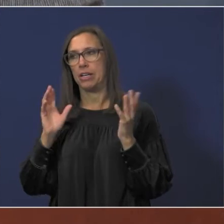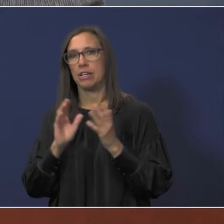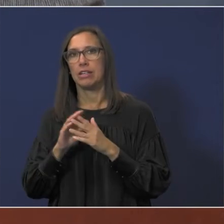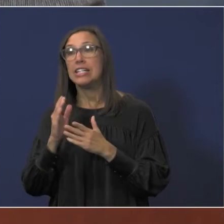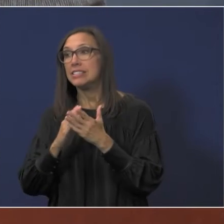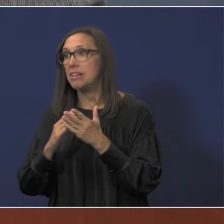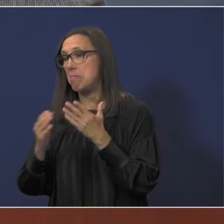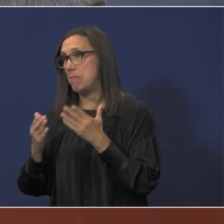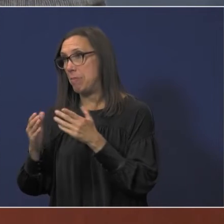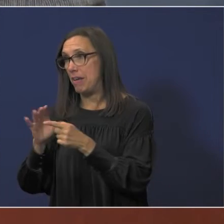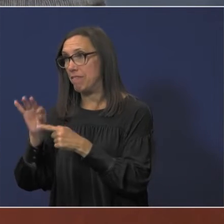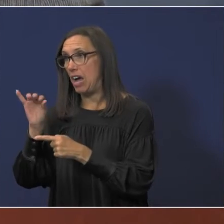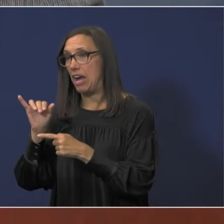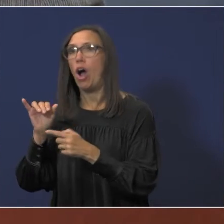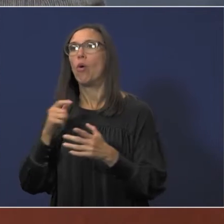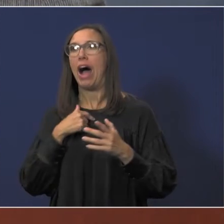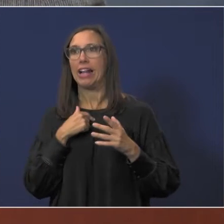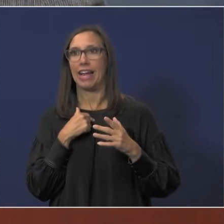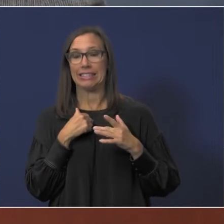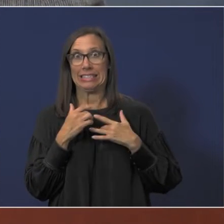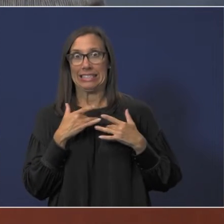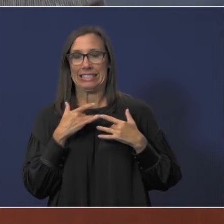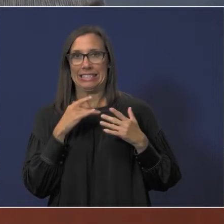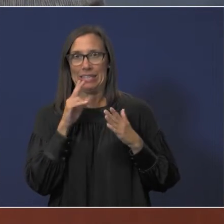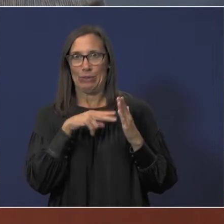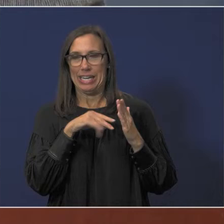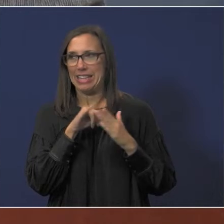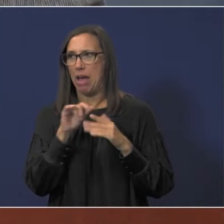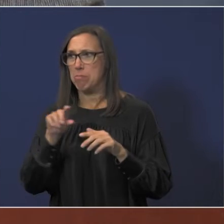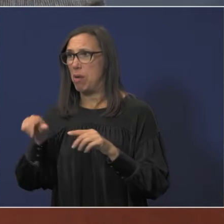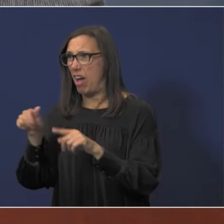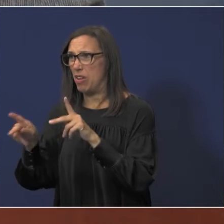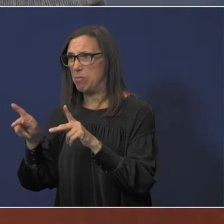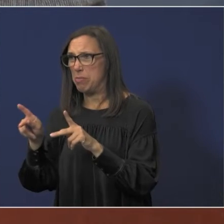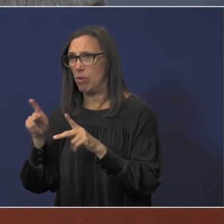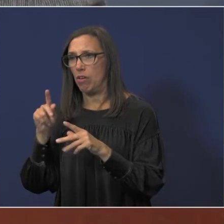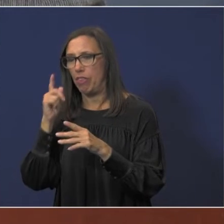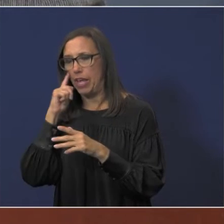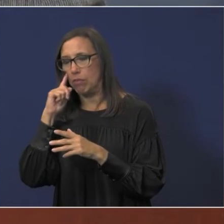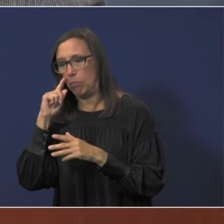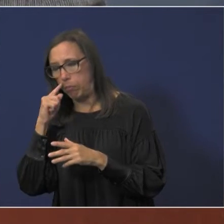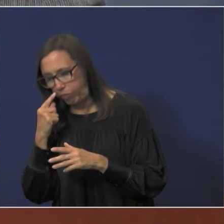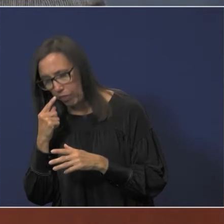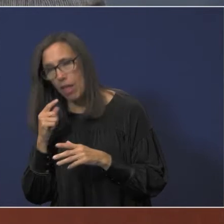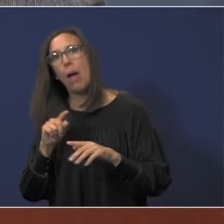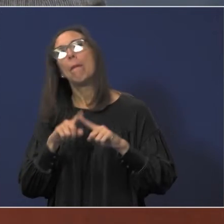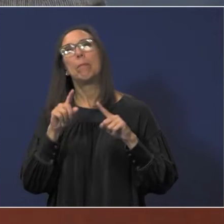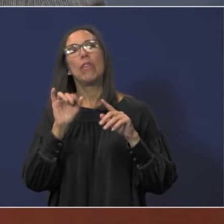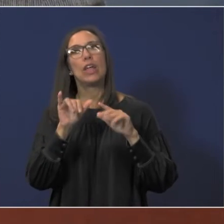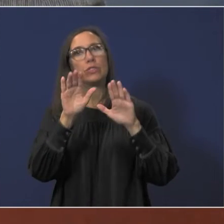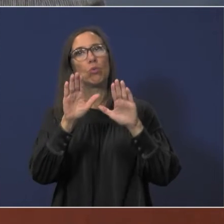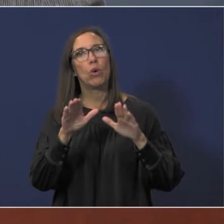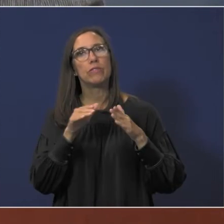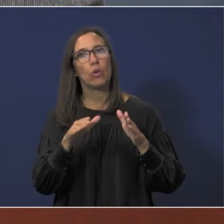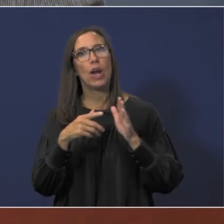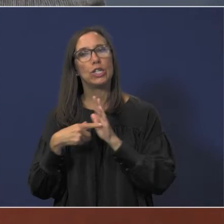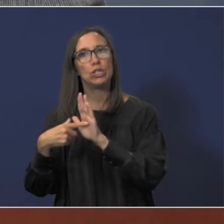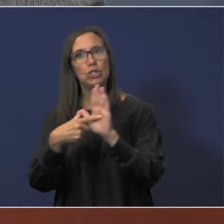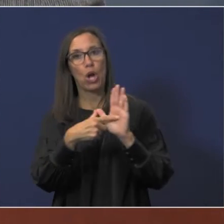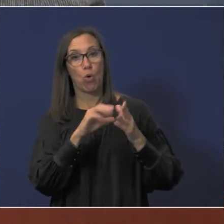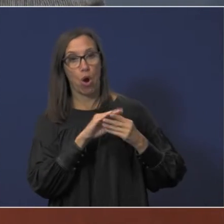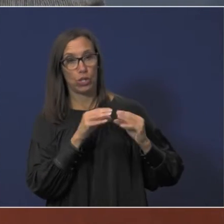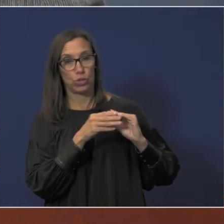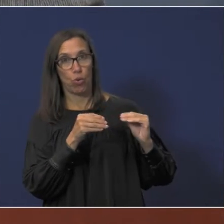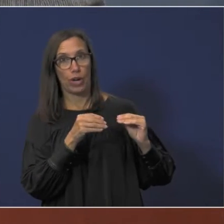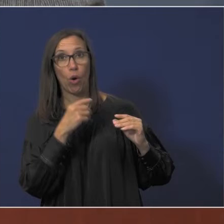may find that it puts you to sleep uh but it's an excellent way to tell our story for you